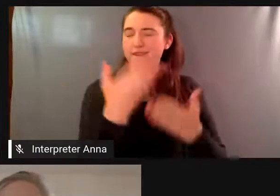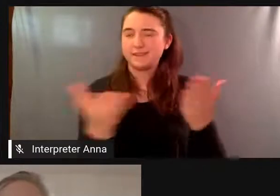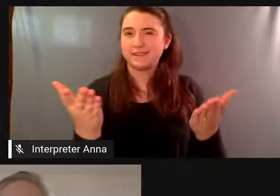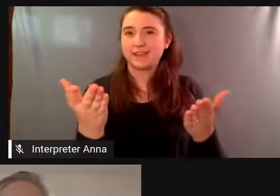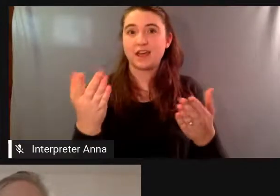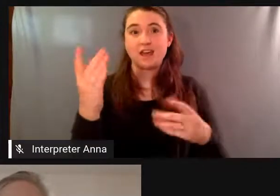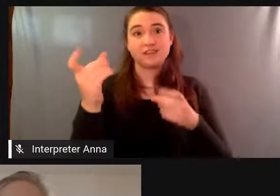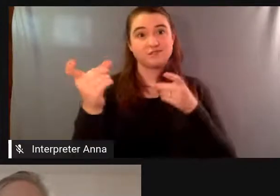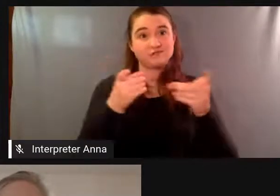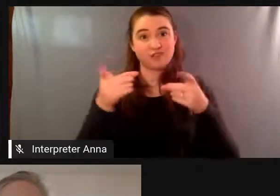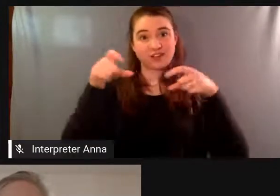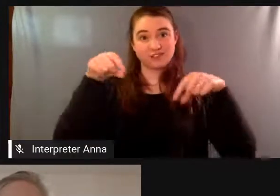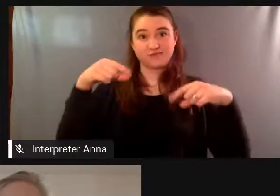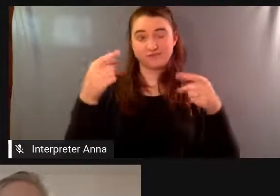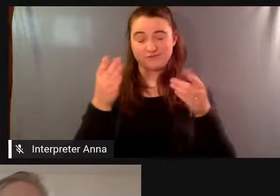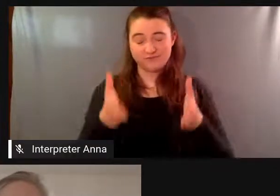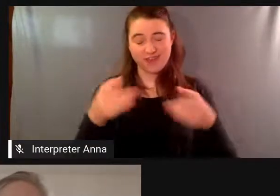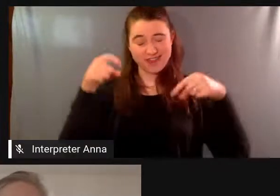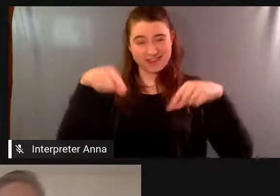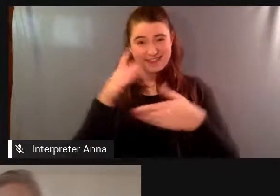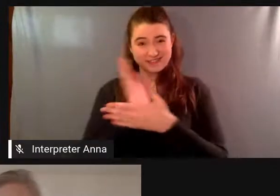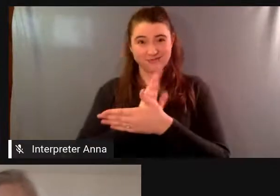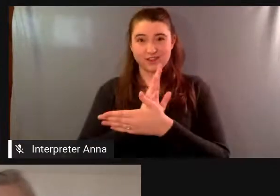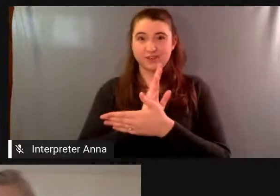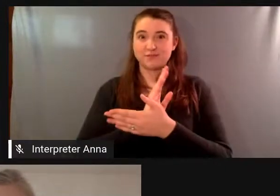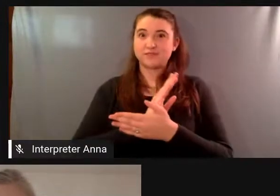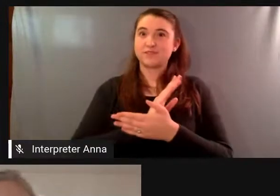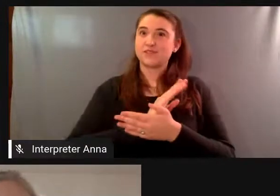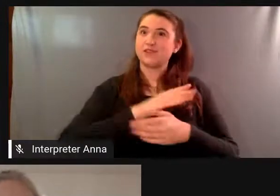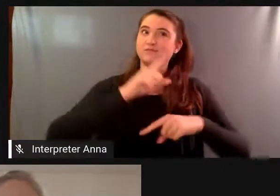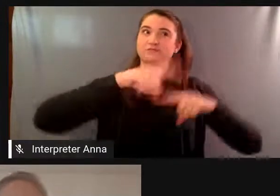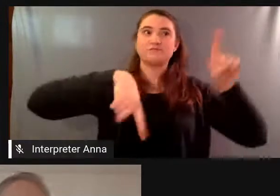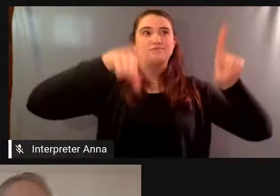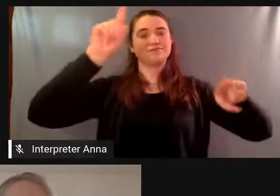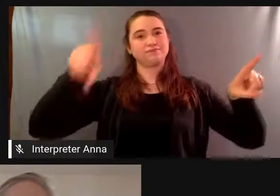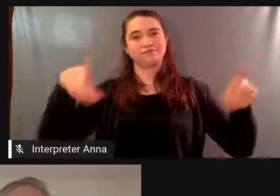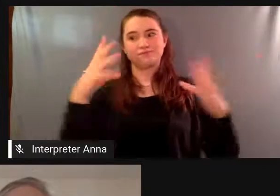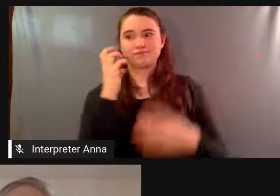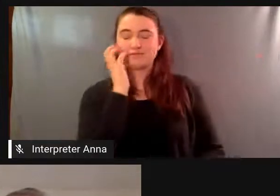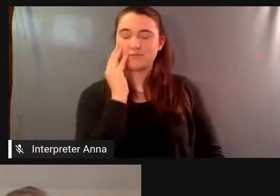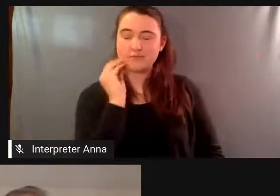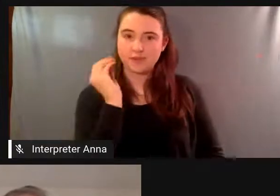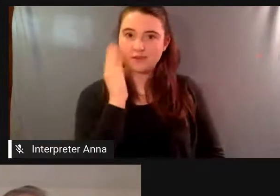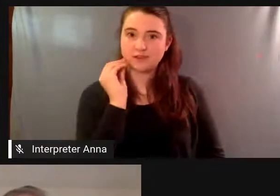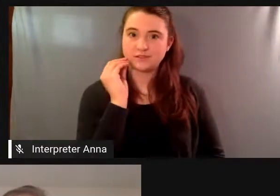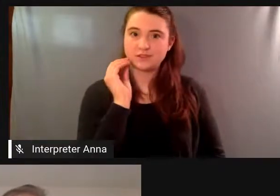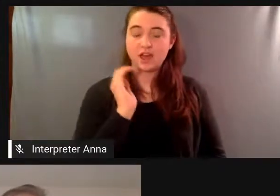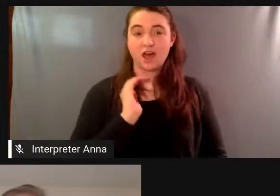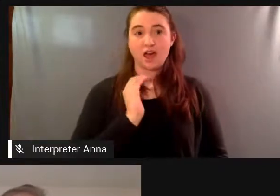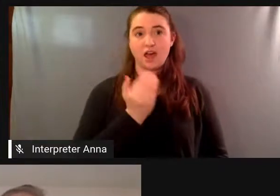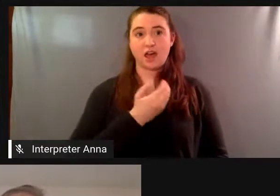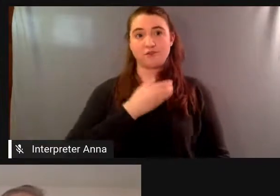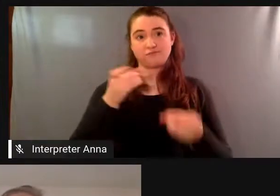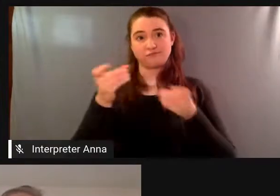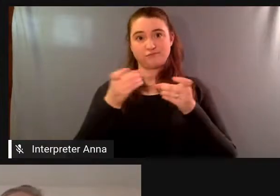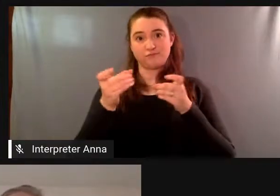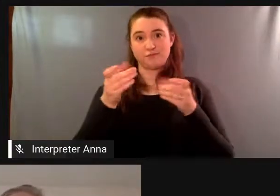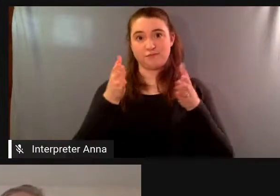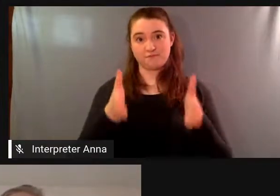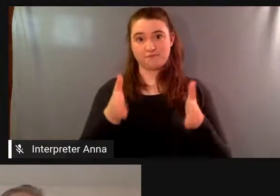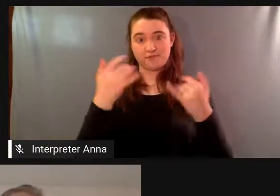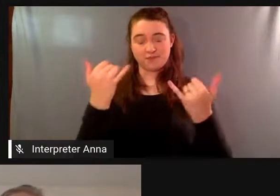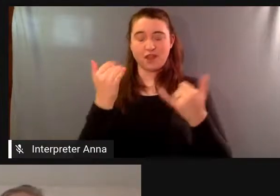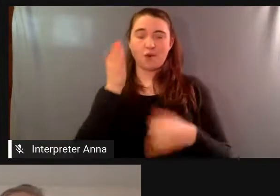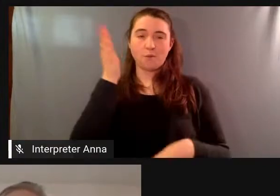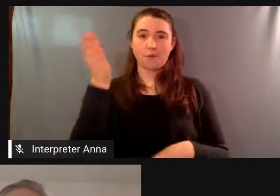as you can get working today uh our special moderator for the night will formally introduce him but i encourage you all to please dig into his extensive body of